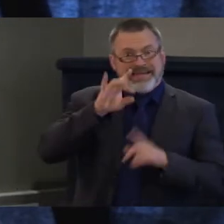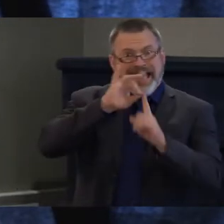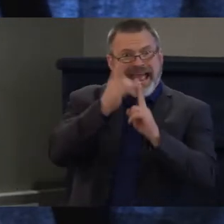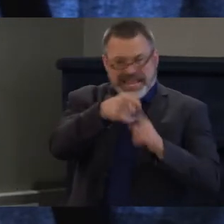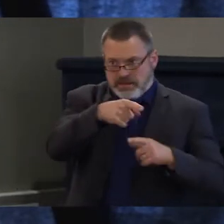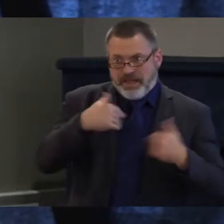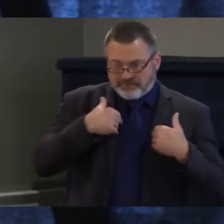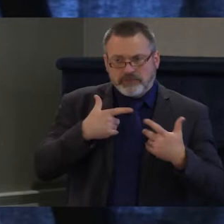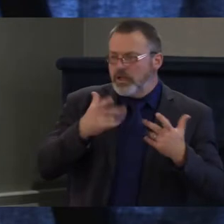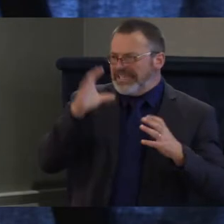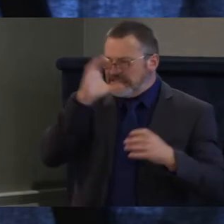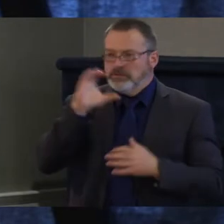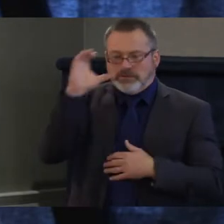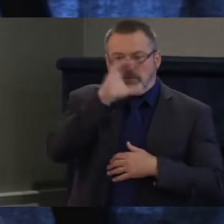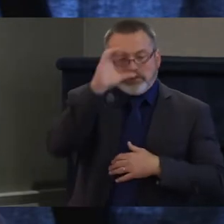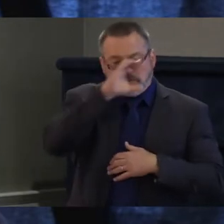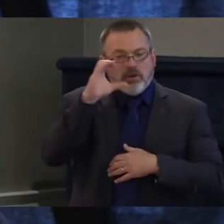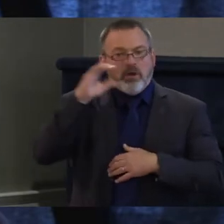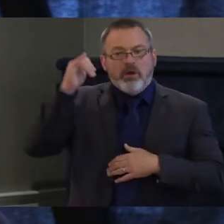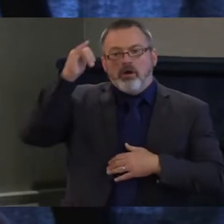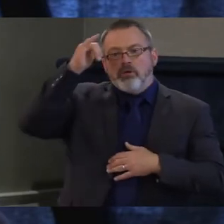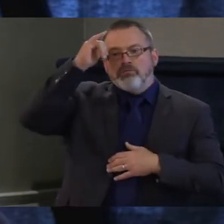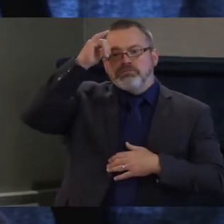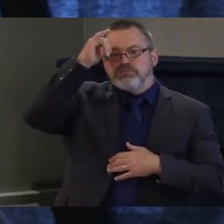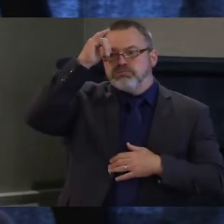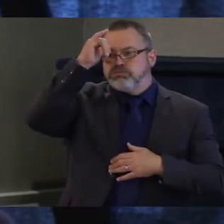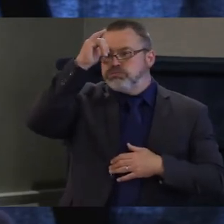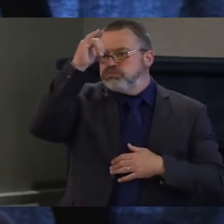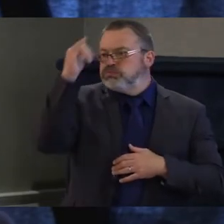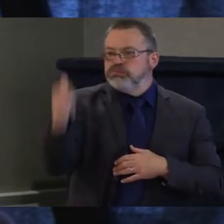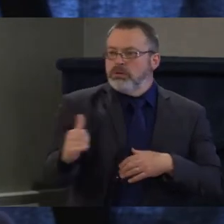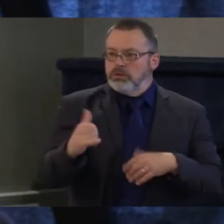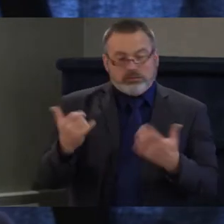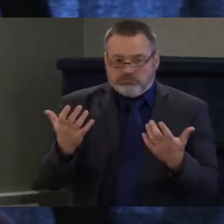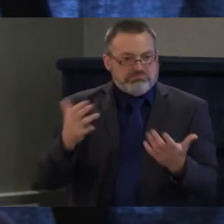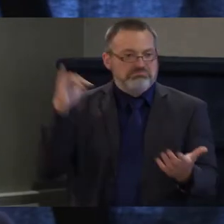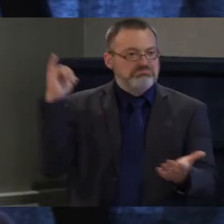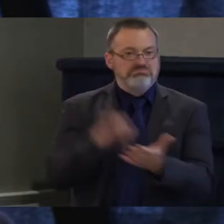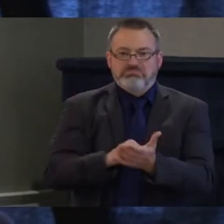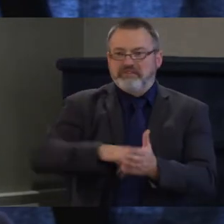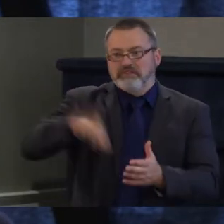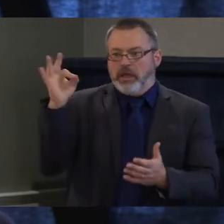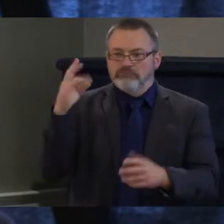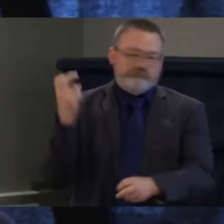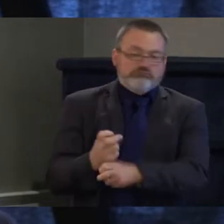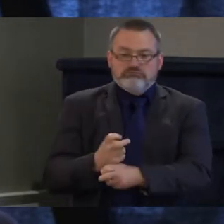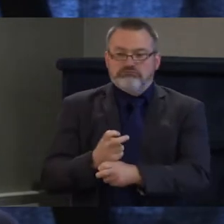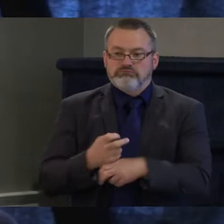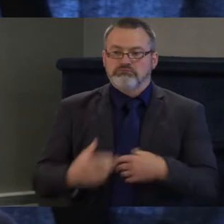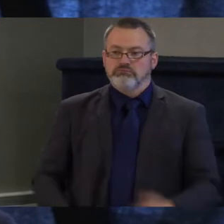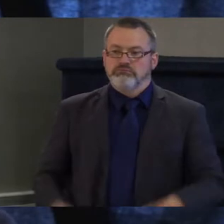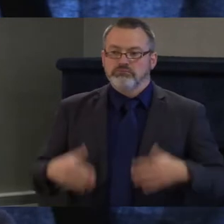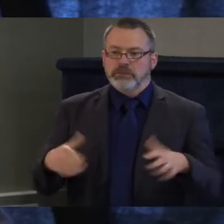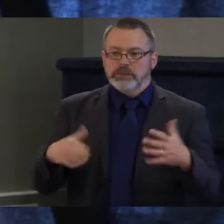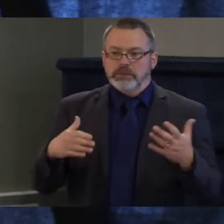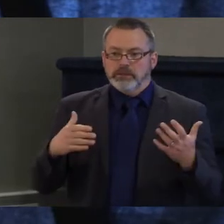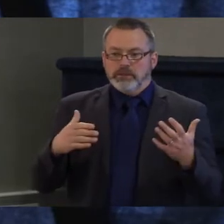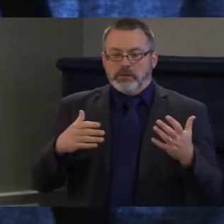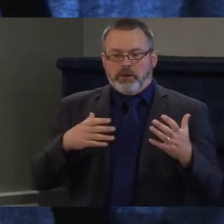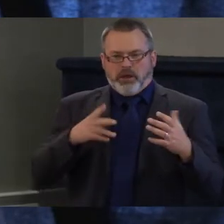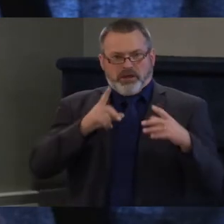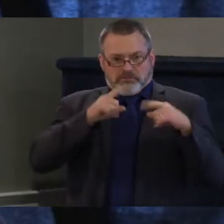place to use that voucher. And so we have to remember it is not specific to Vermont, but we feel it most acutely here.